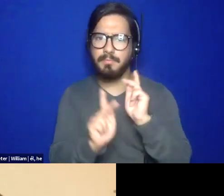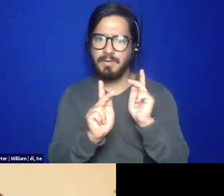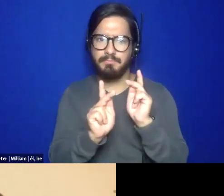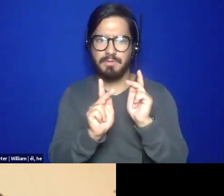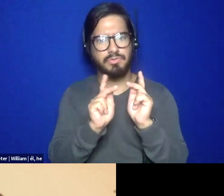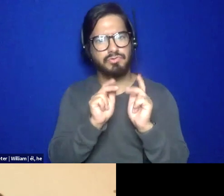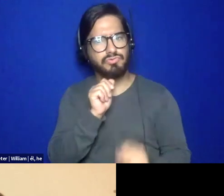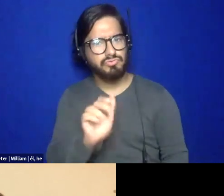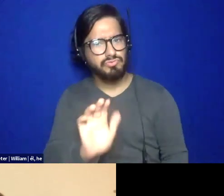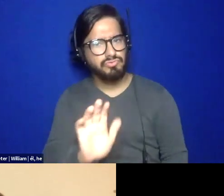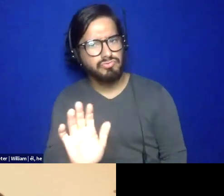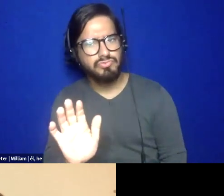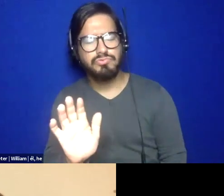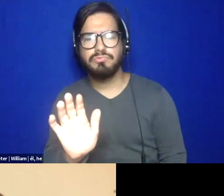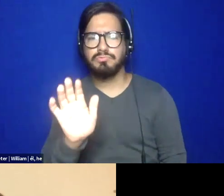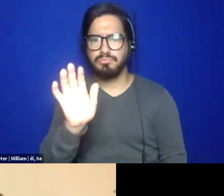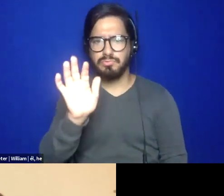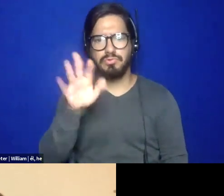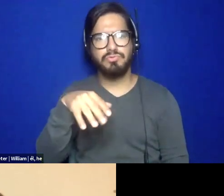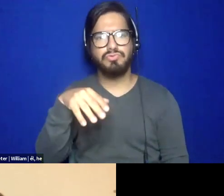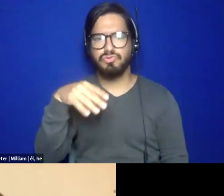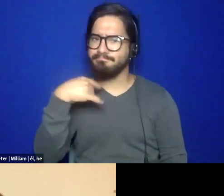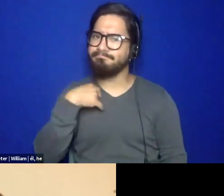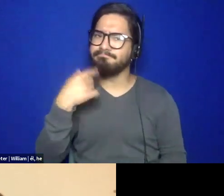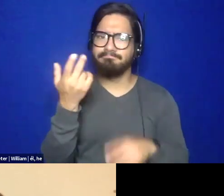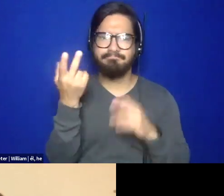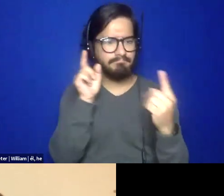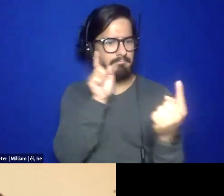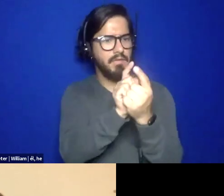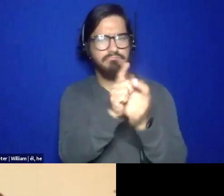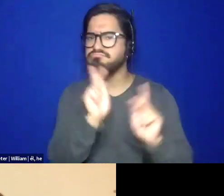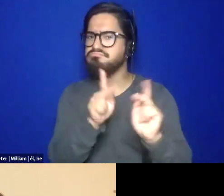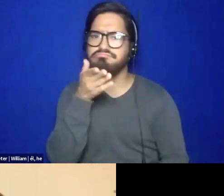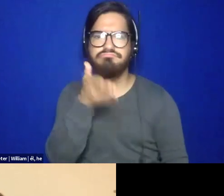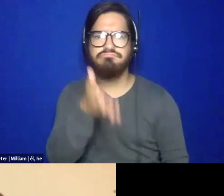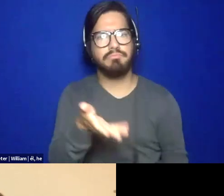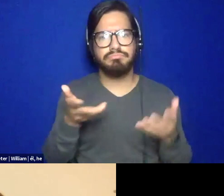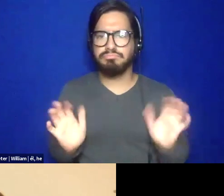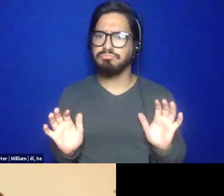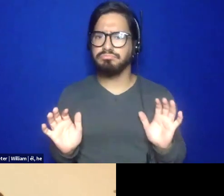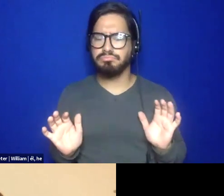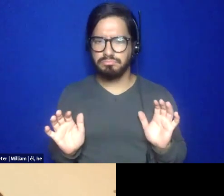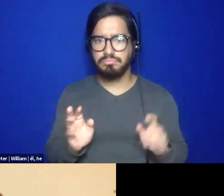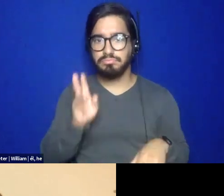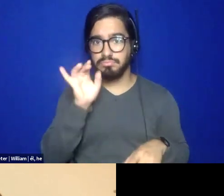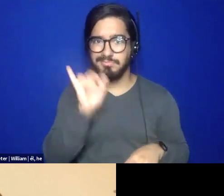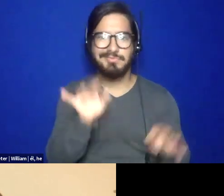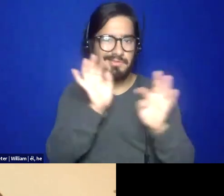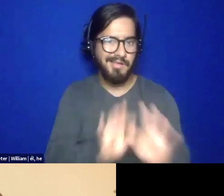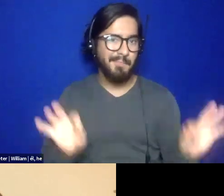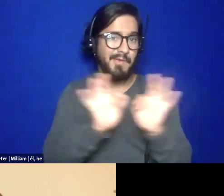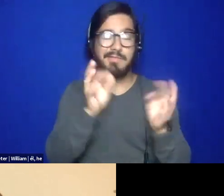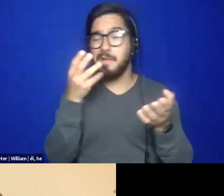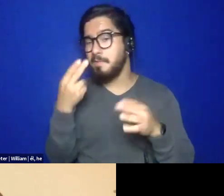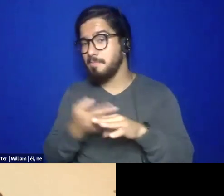hat around, show up and meet them right there. And so that's, that's important to me. use drawings with them,